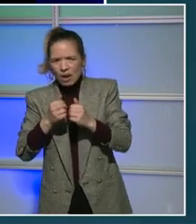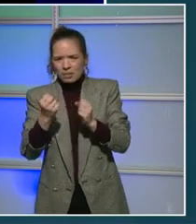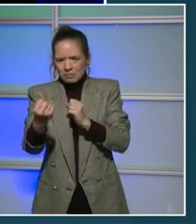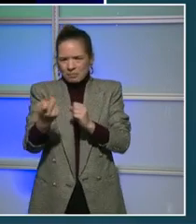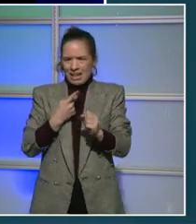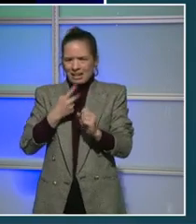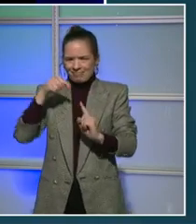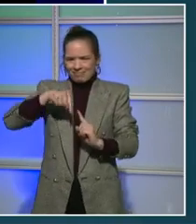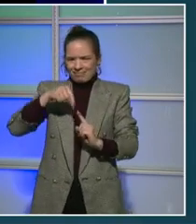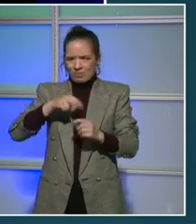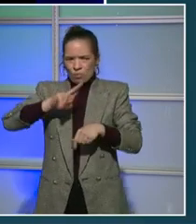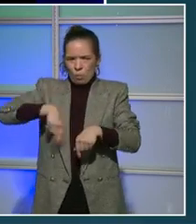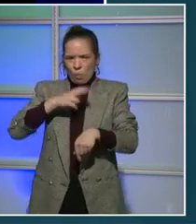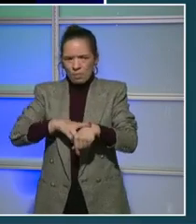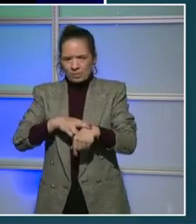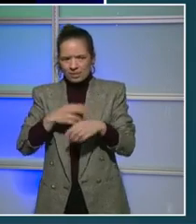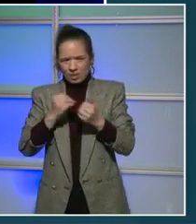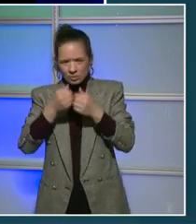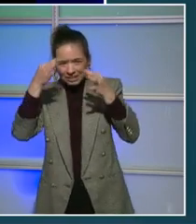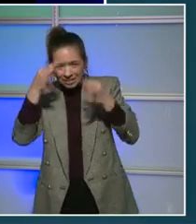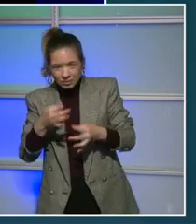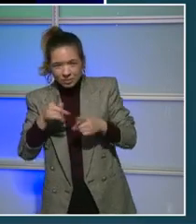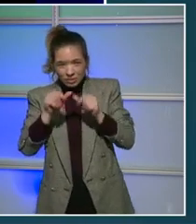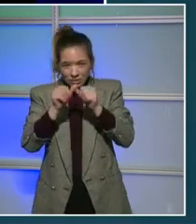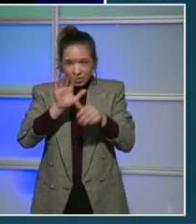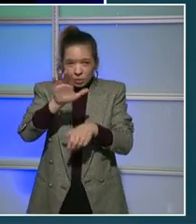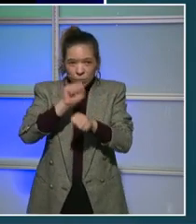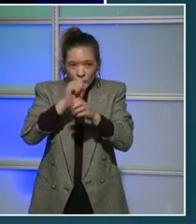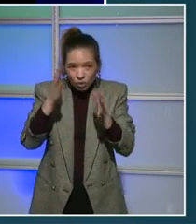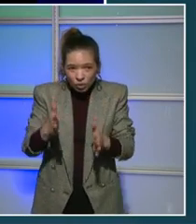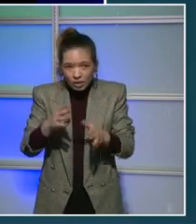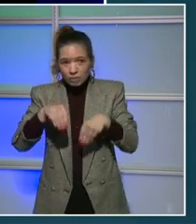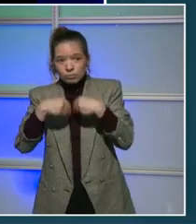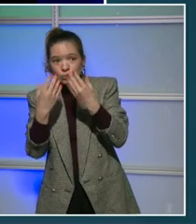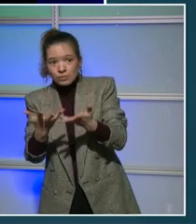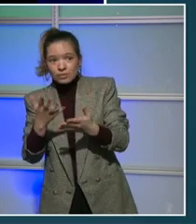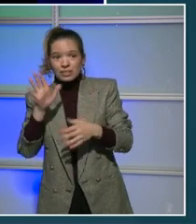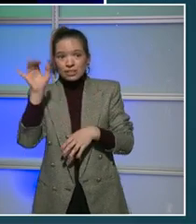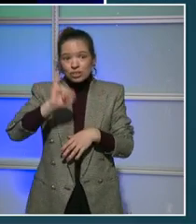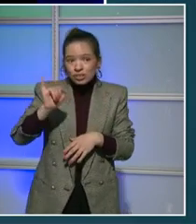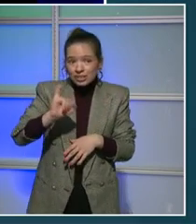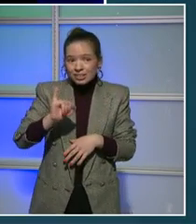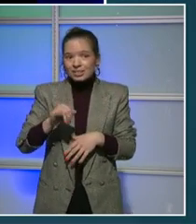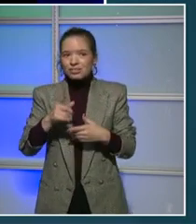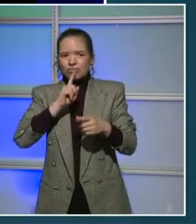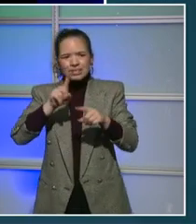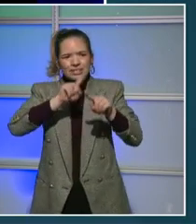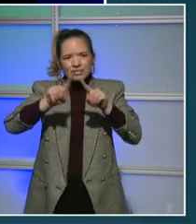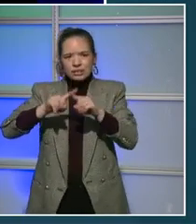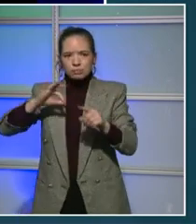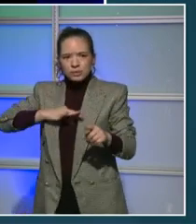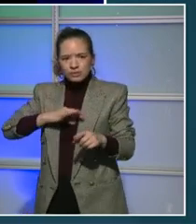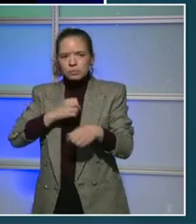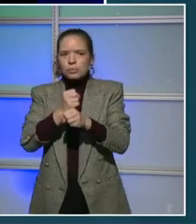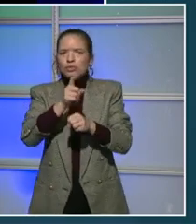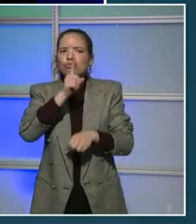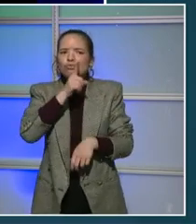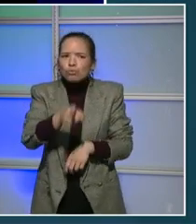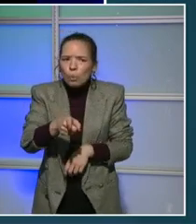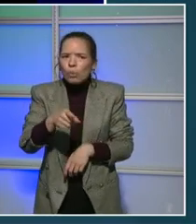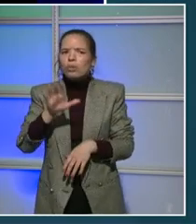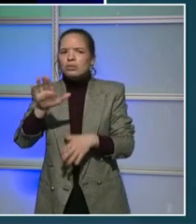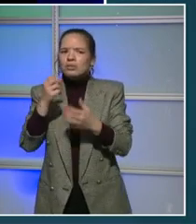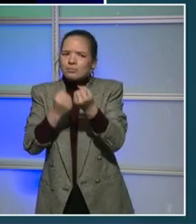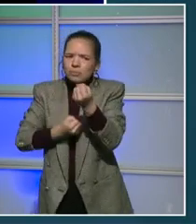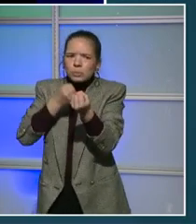you can keep your employees employed and have their health care benefits and to make sure that we were supporting the employees